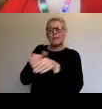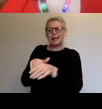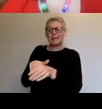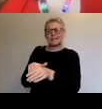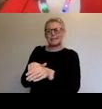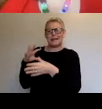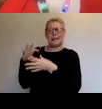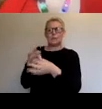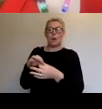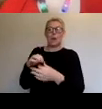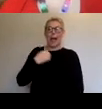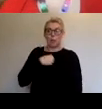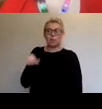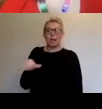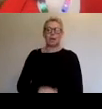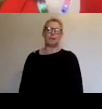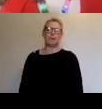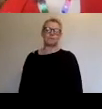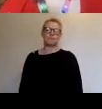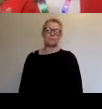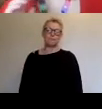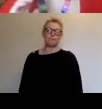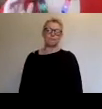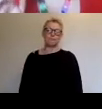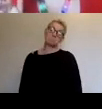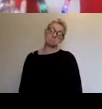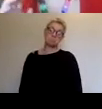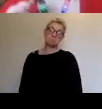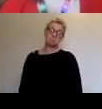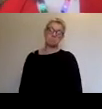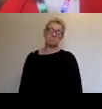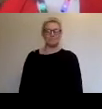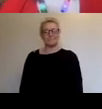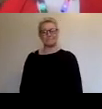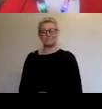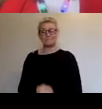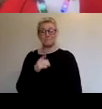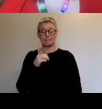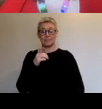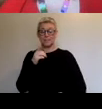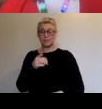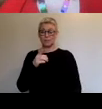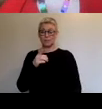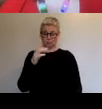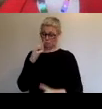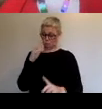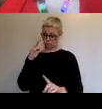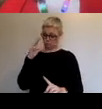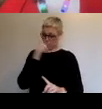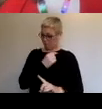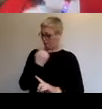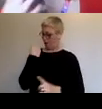together. So we kind of know this, like who remembers, you know, Tiger King at the beginning of lockdown.